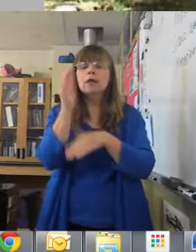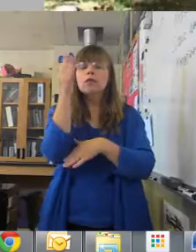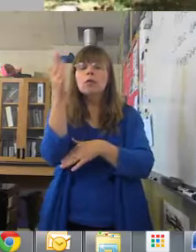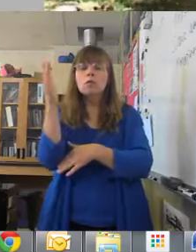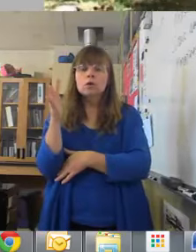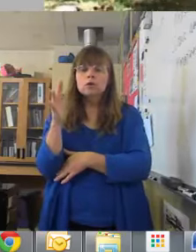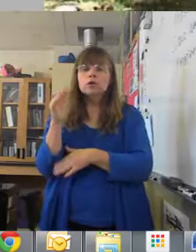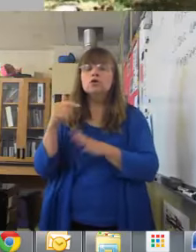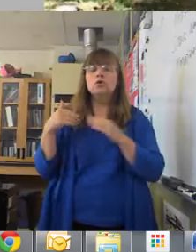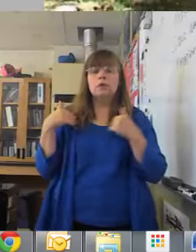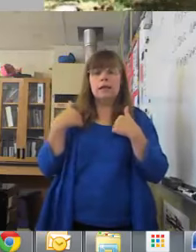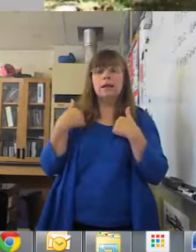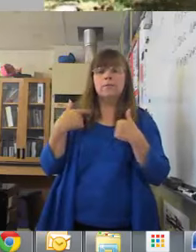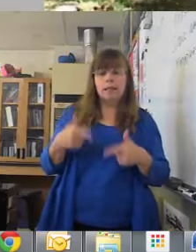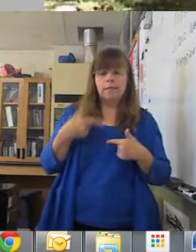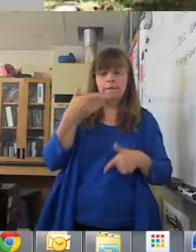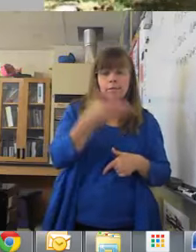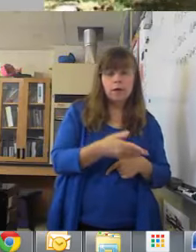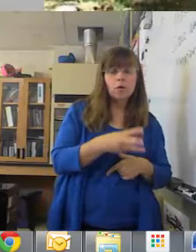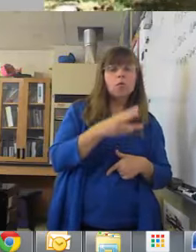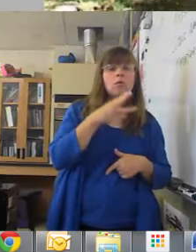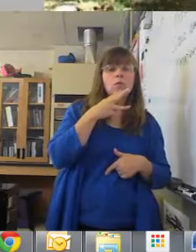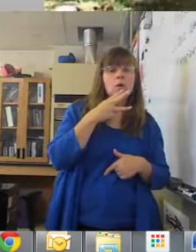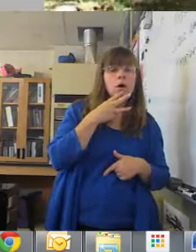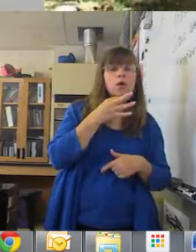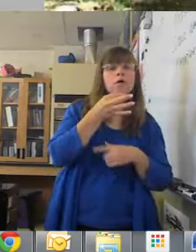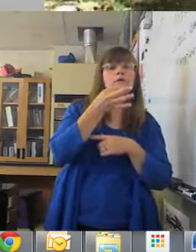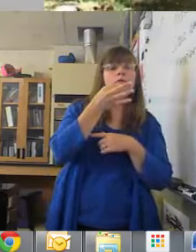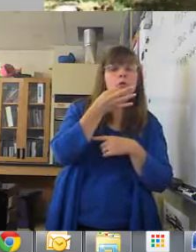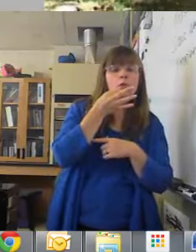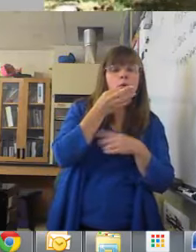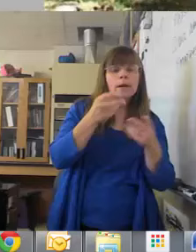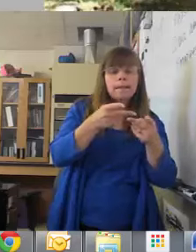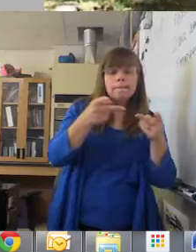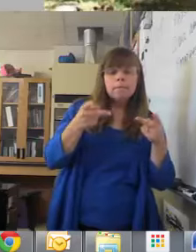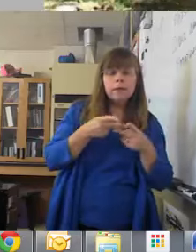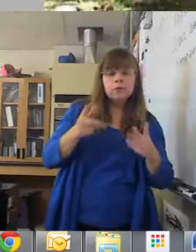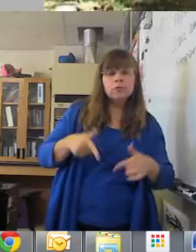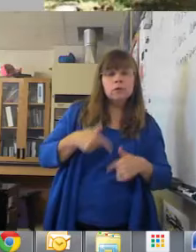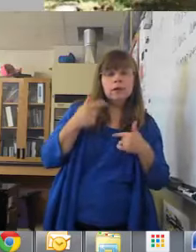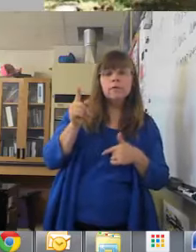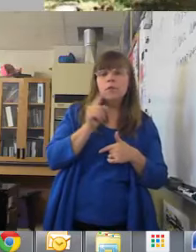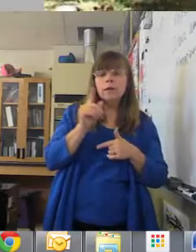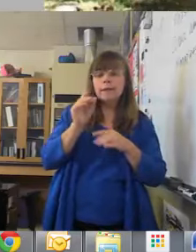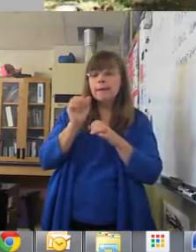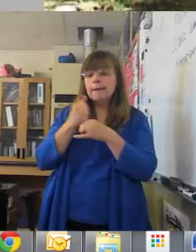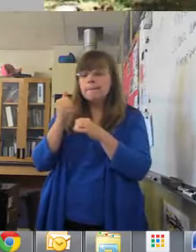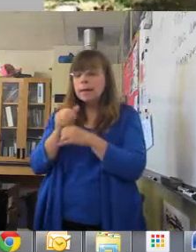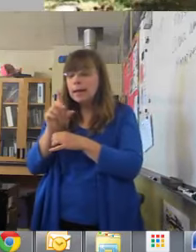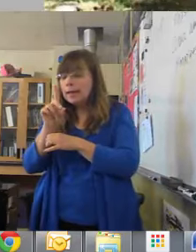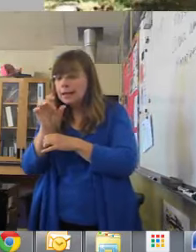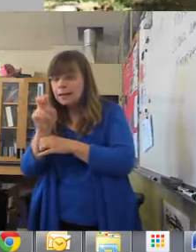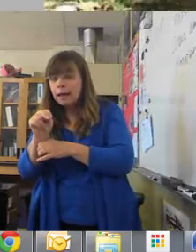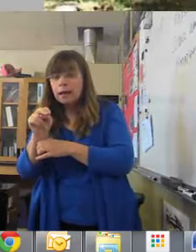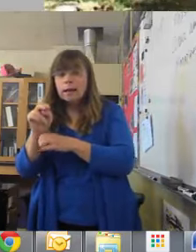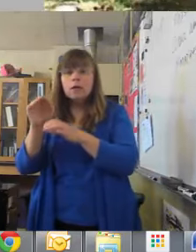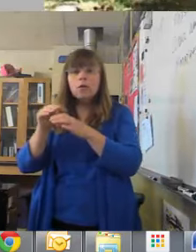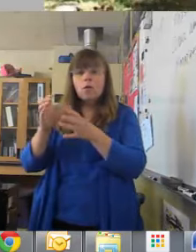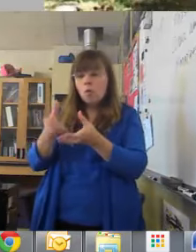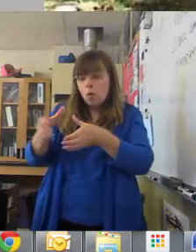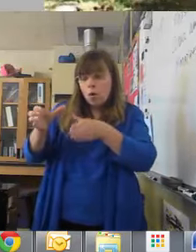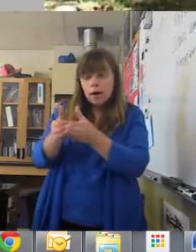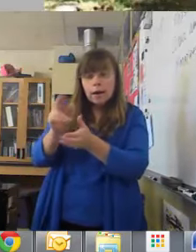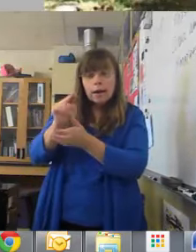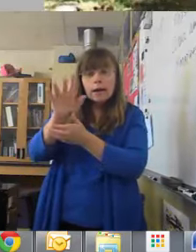water, their food, the place to live, where they can make their den or their nest, and where they can raise their young.